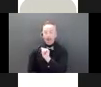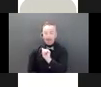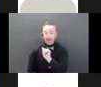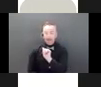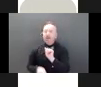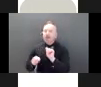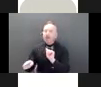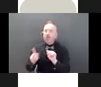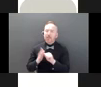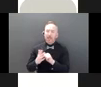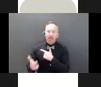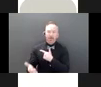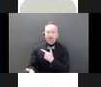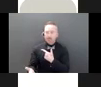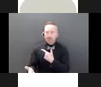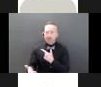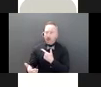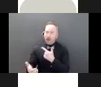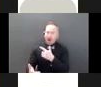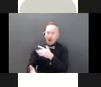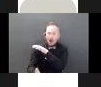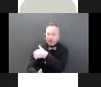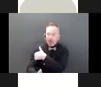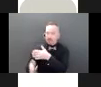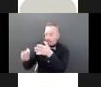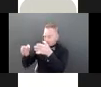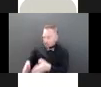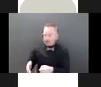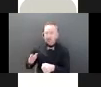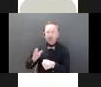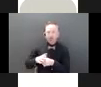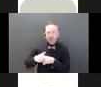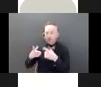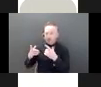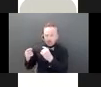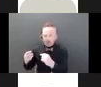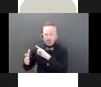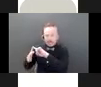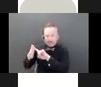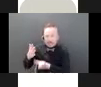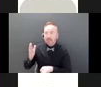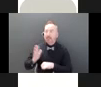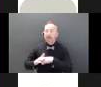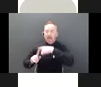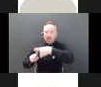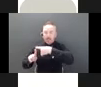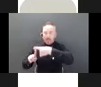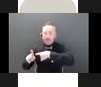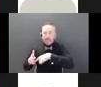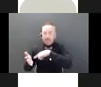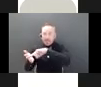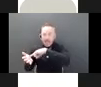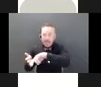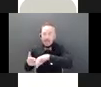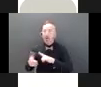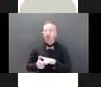this other person to act on your behalf to carry out specific actions like paying rent or insurance premiums or to manage your